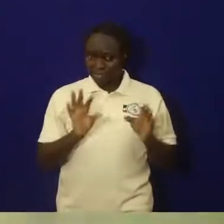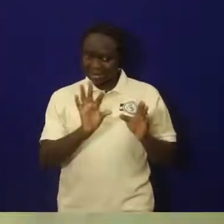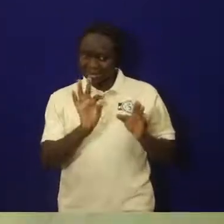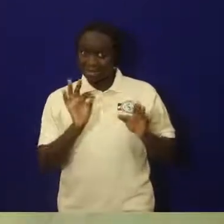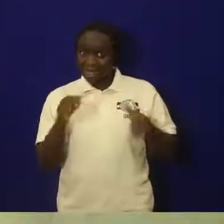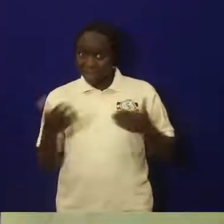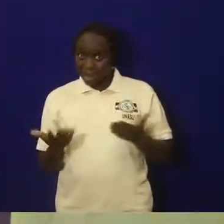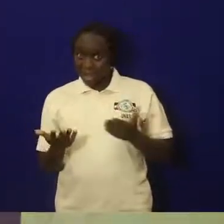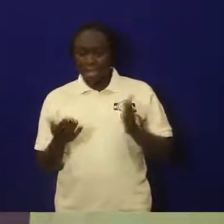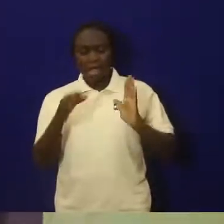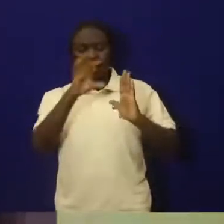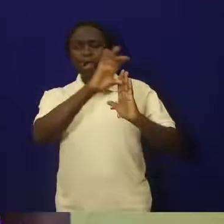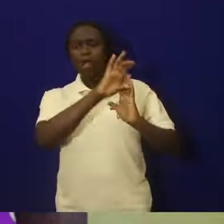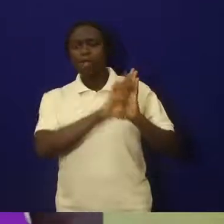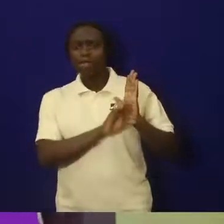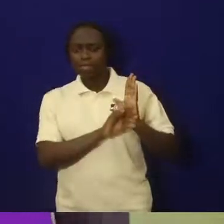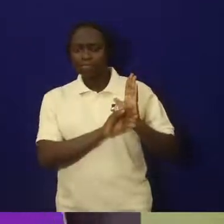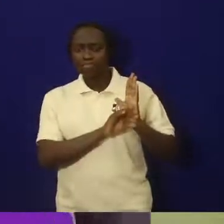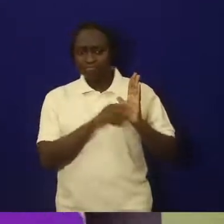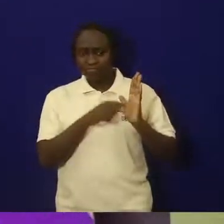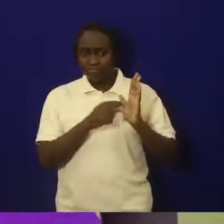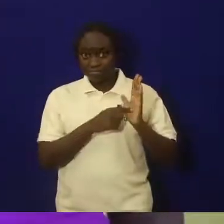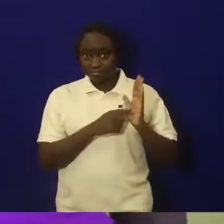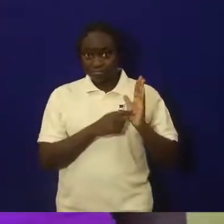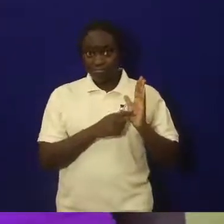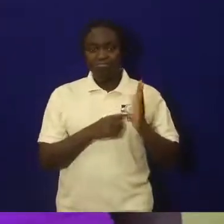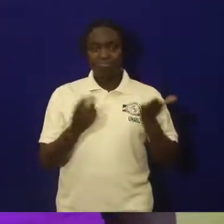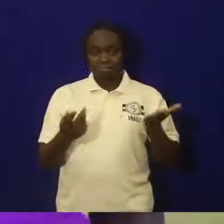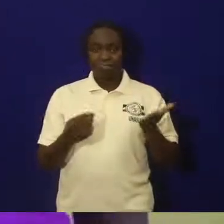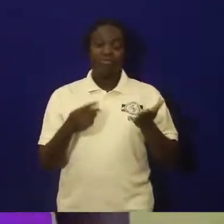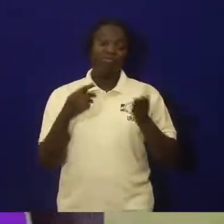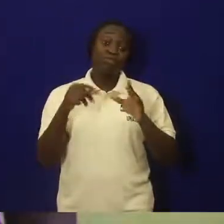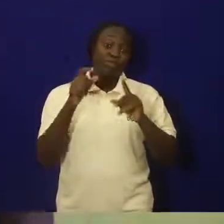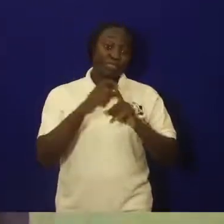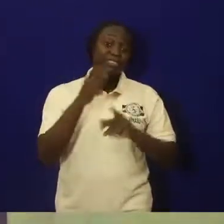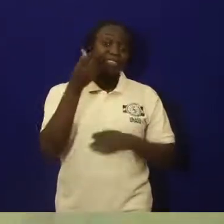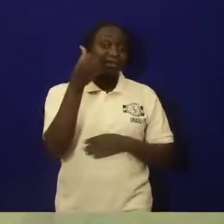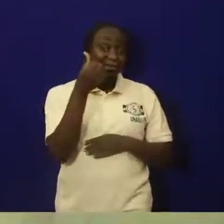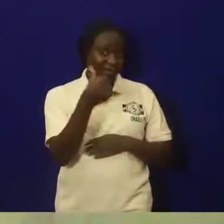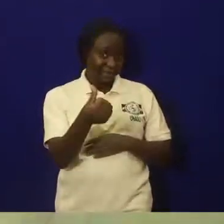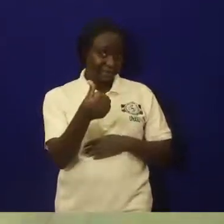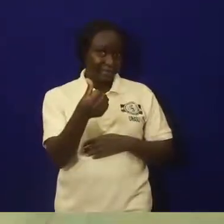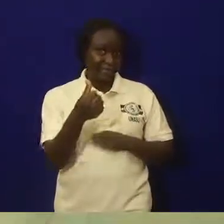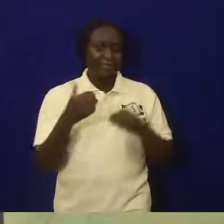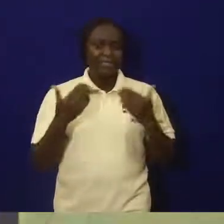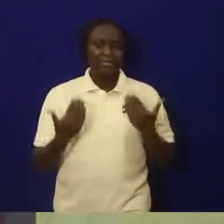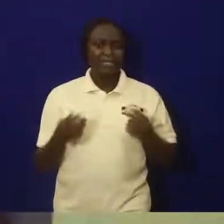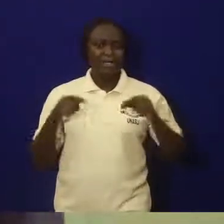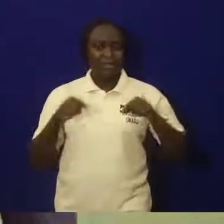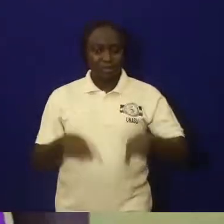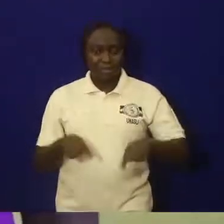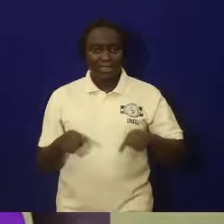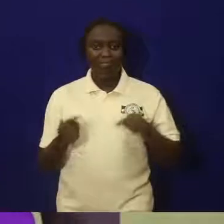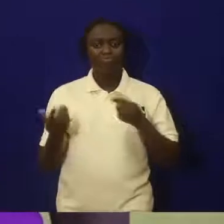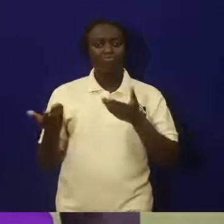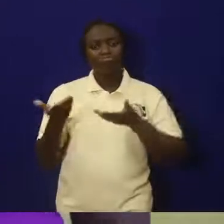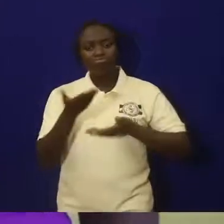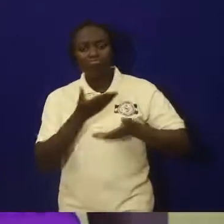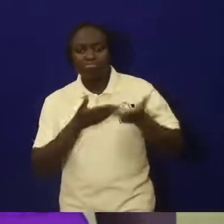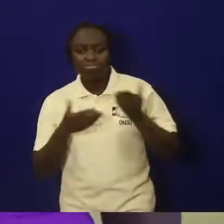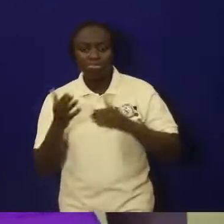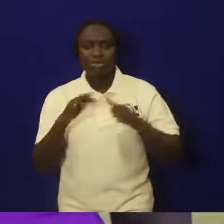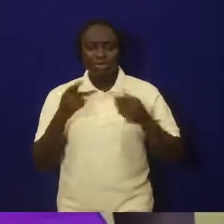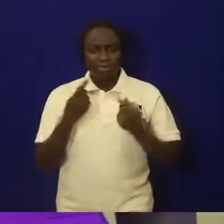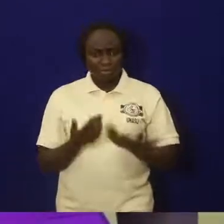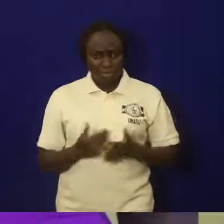Cathedral of Uganda Privacy. And we are talking about the sources